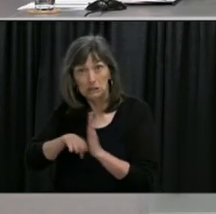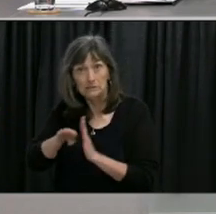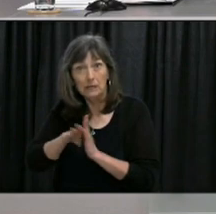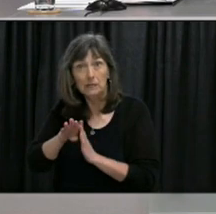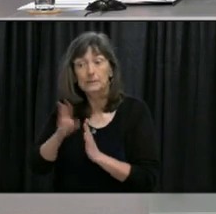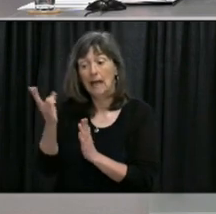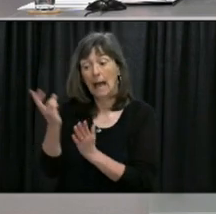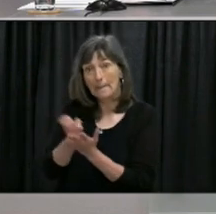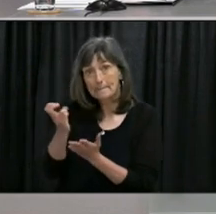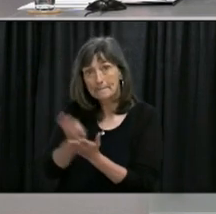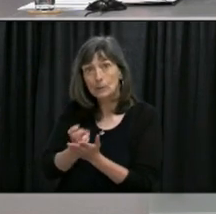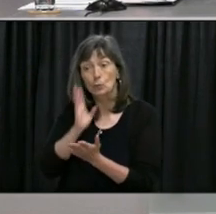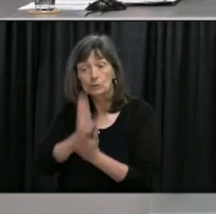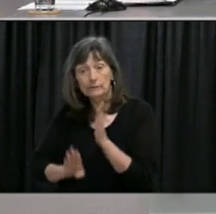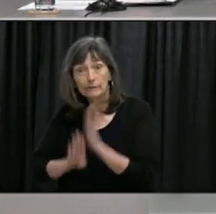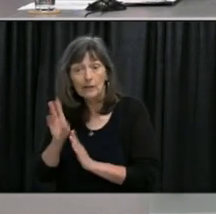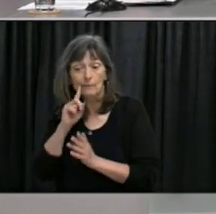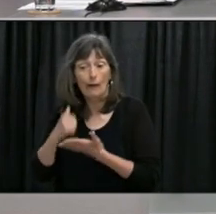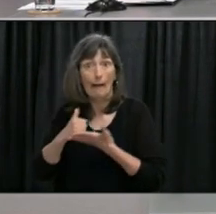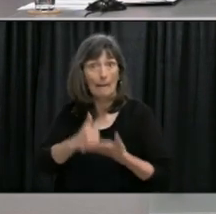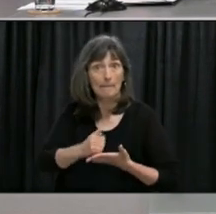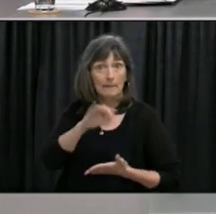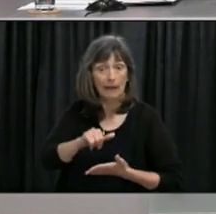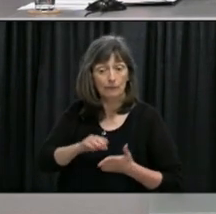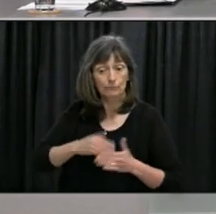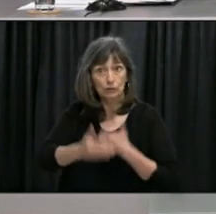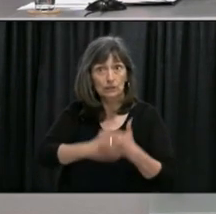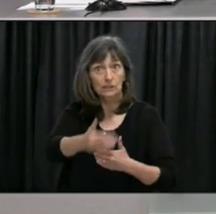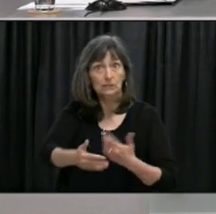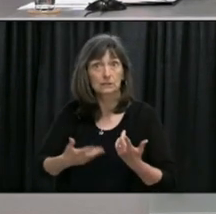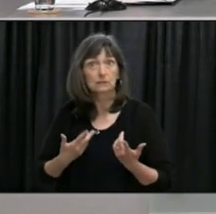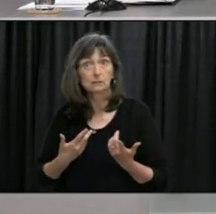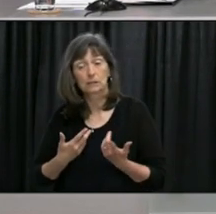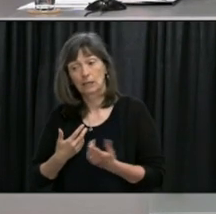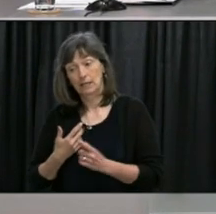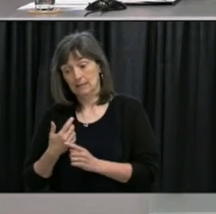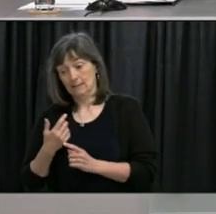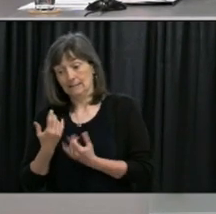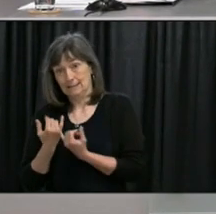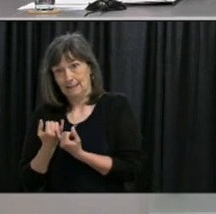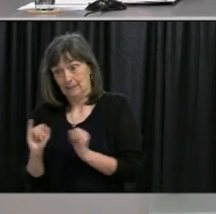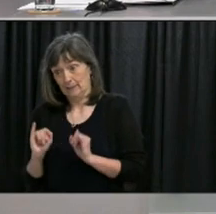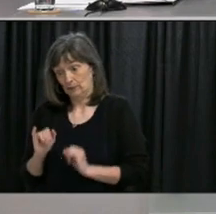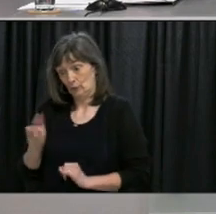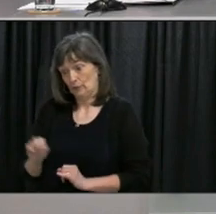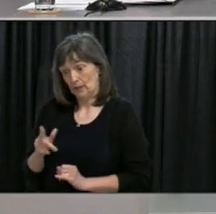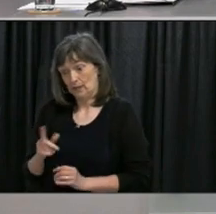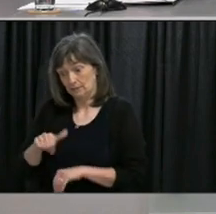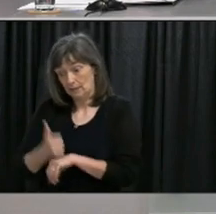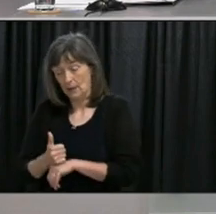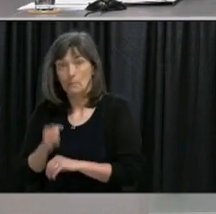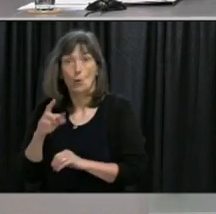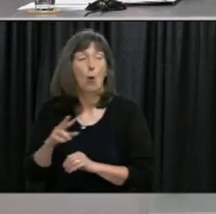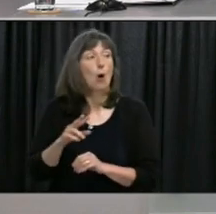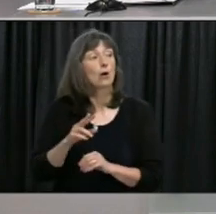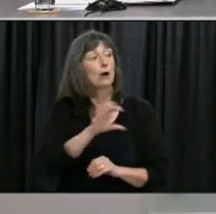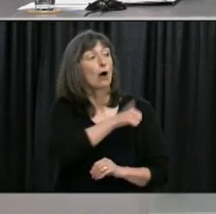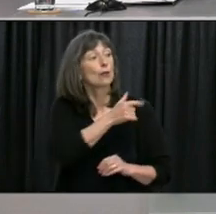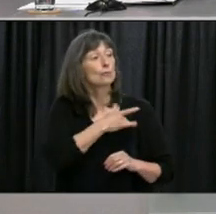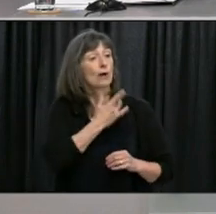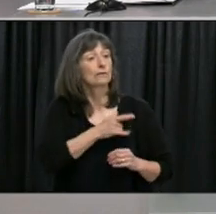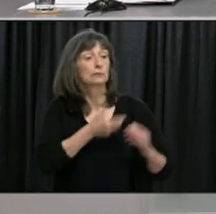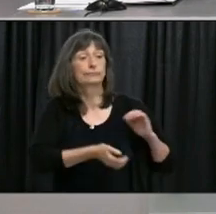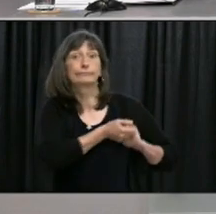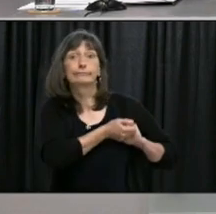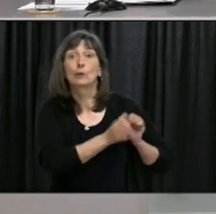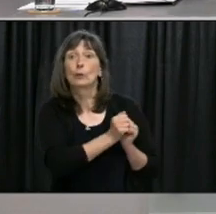a contact tracing app and is that something you're doing on your own or in concert with other provinces in Ottawa so right now